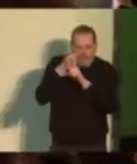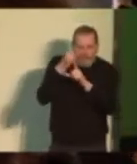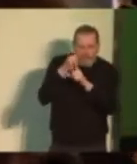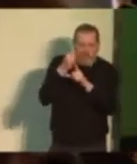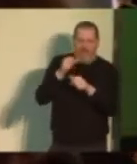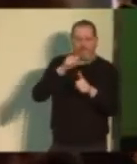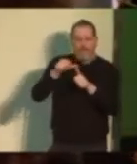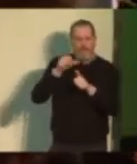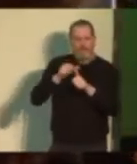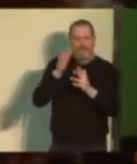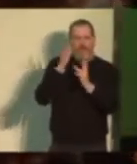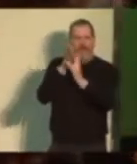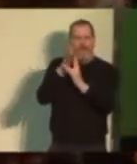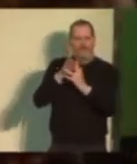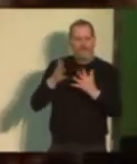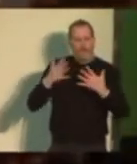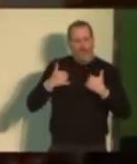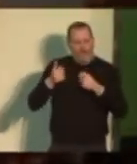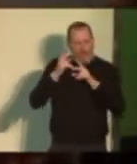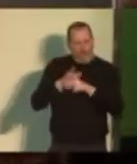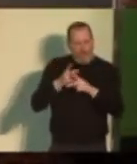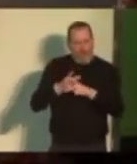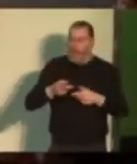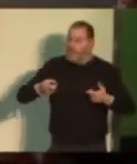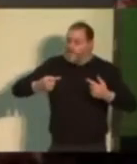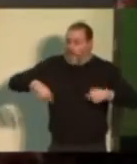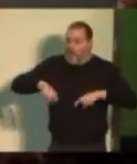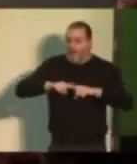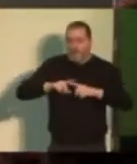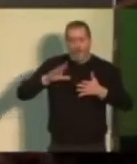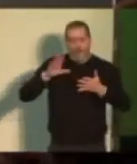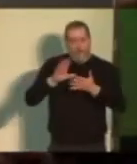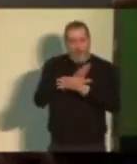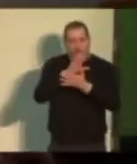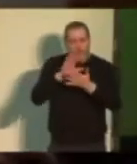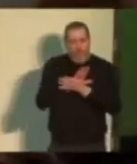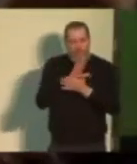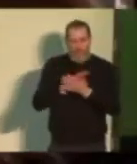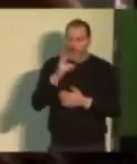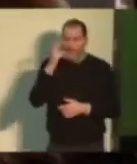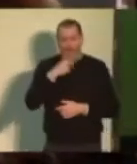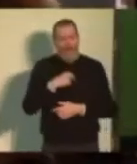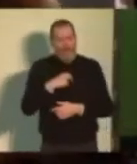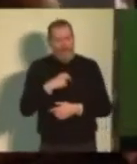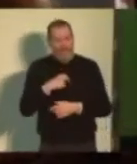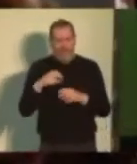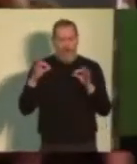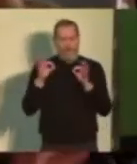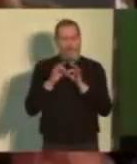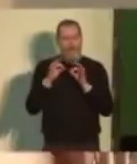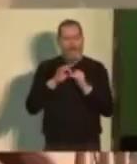improved education programmes. And it gives us great pleasure tonight to welcome Bernie Sanders to address this rally.